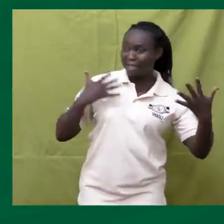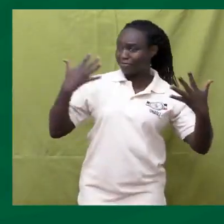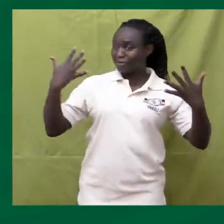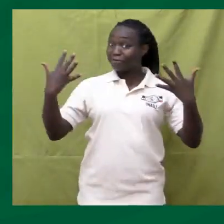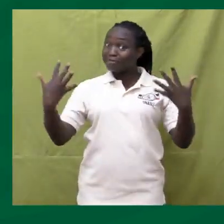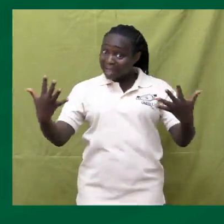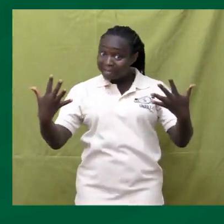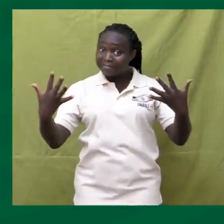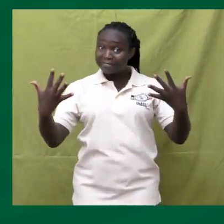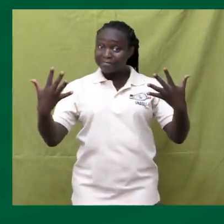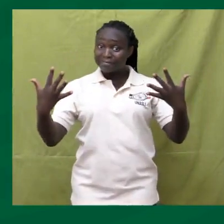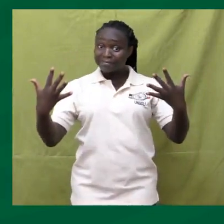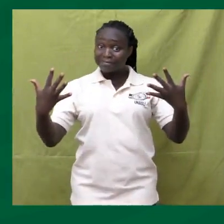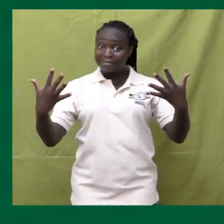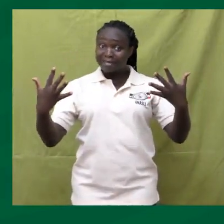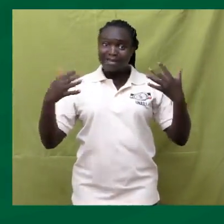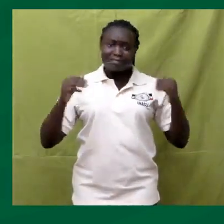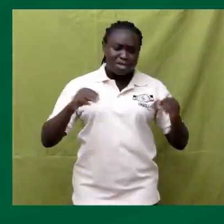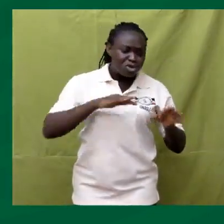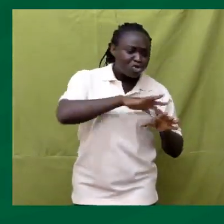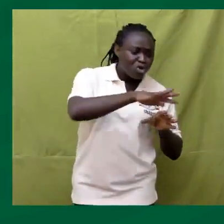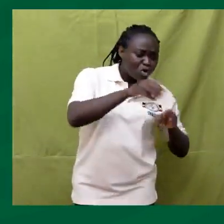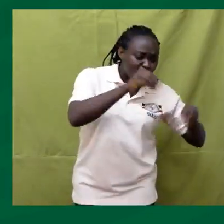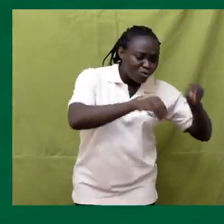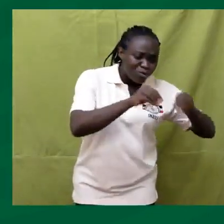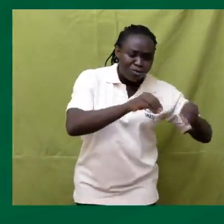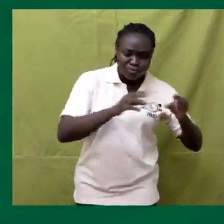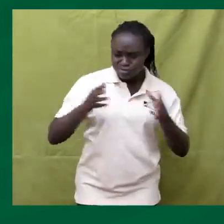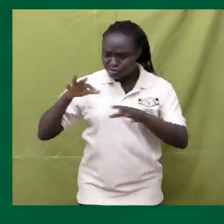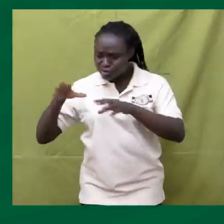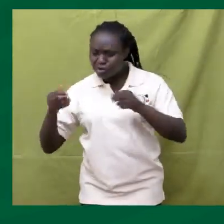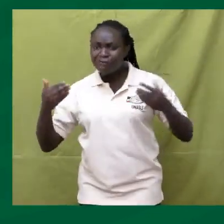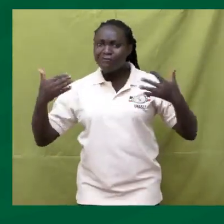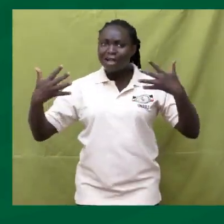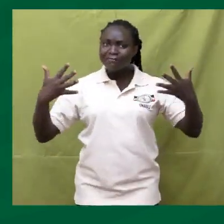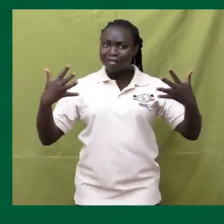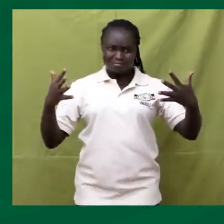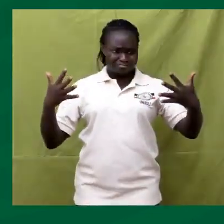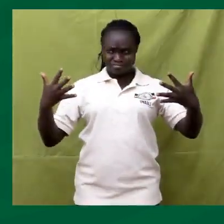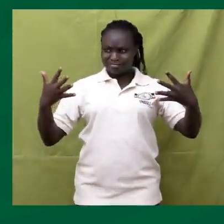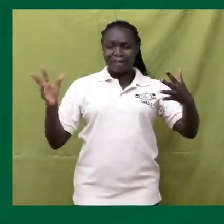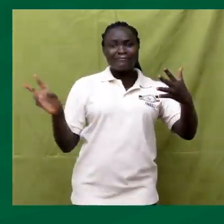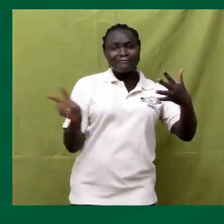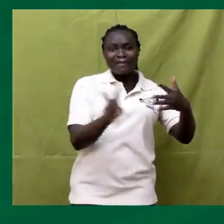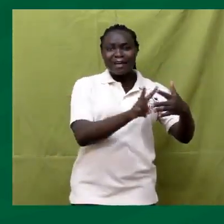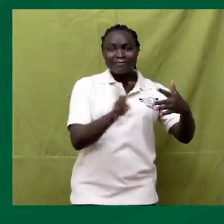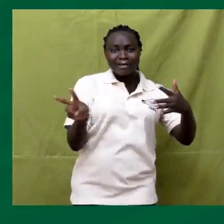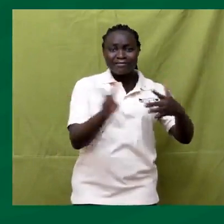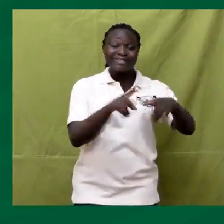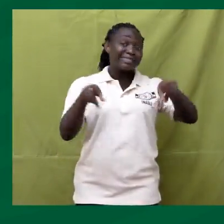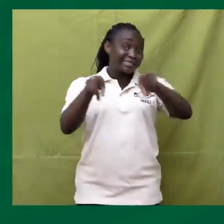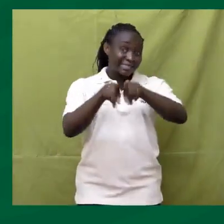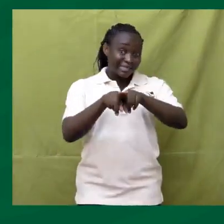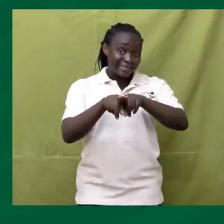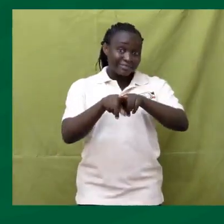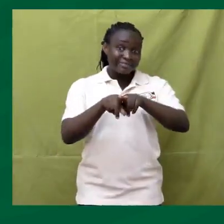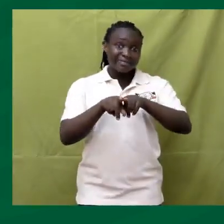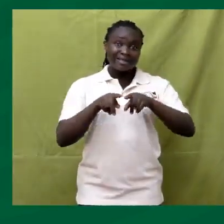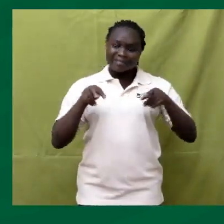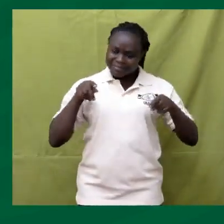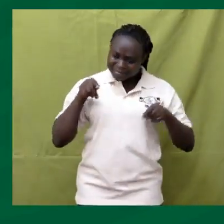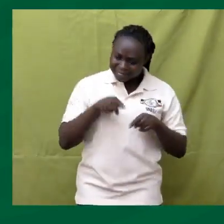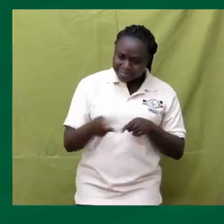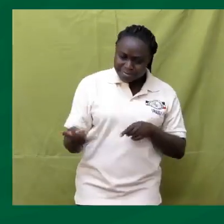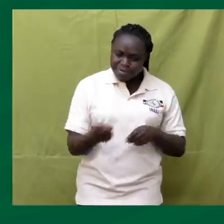The number of members Is the same These are equivalent